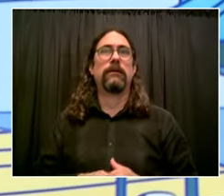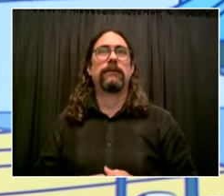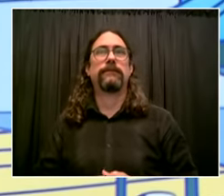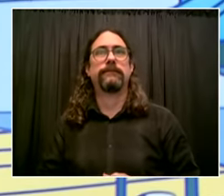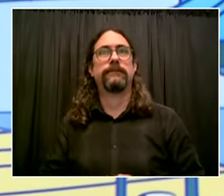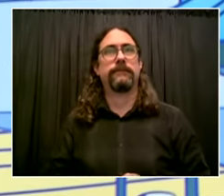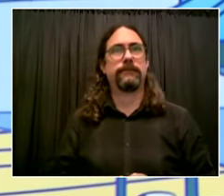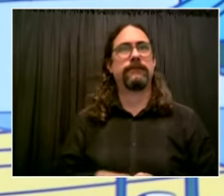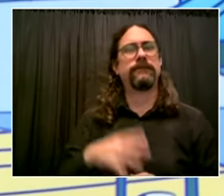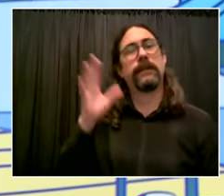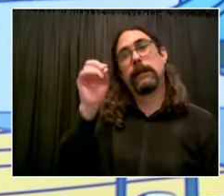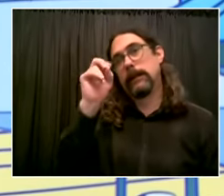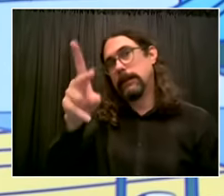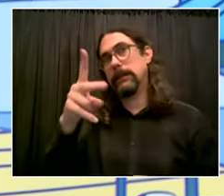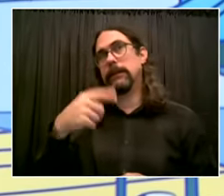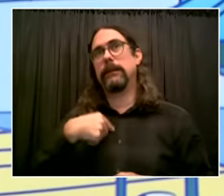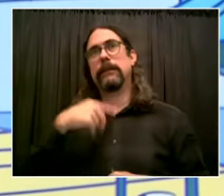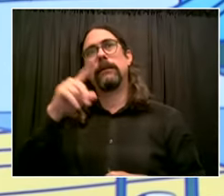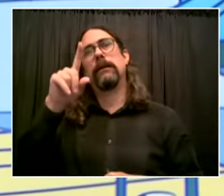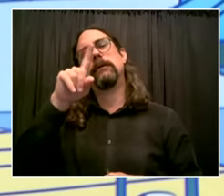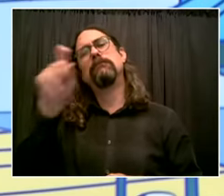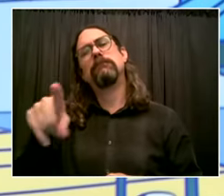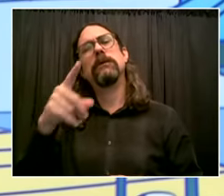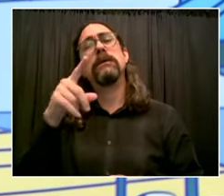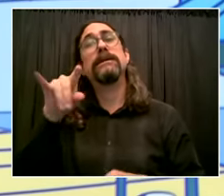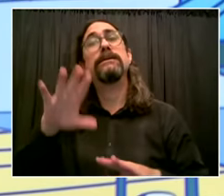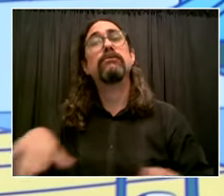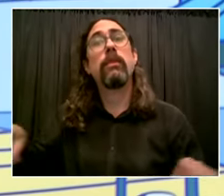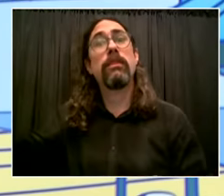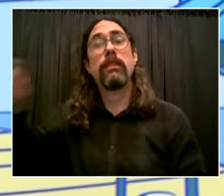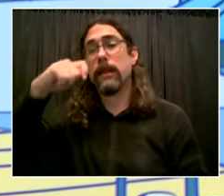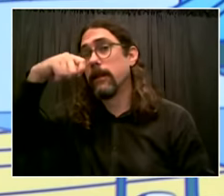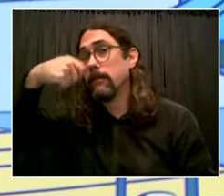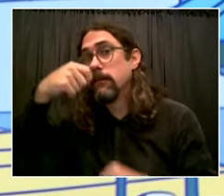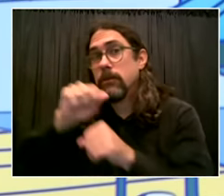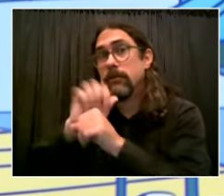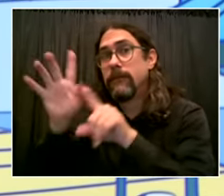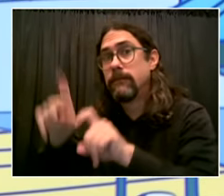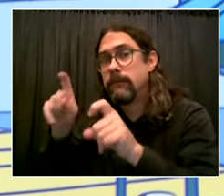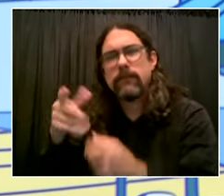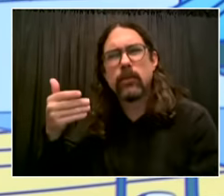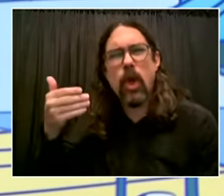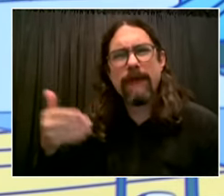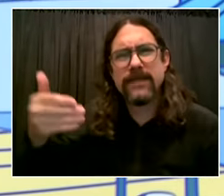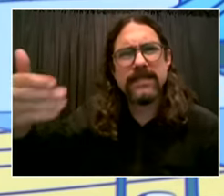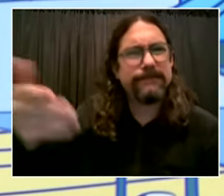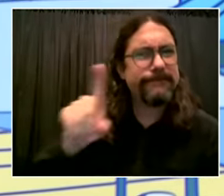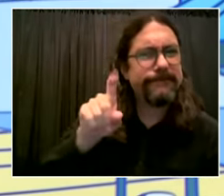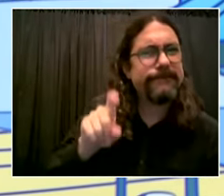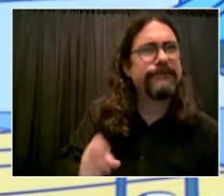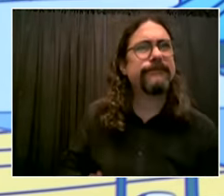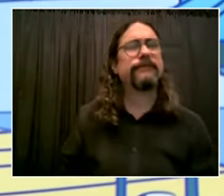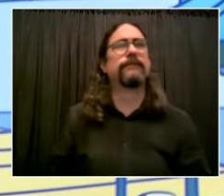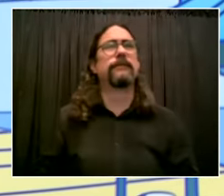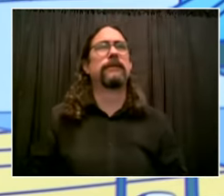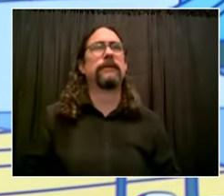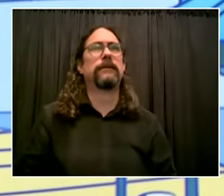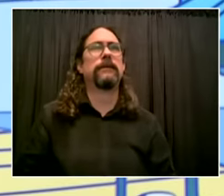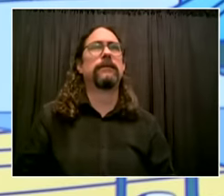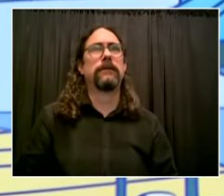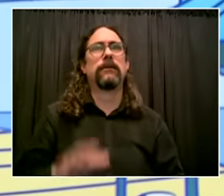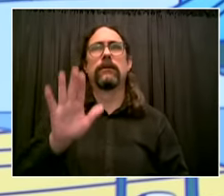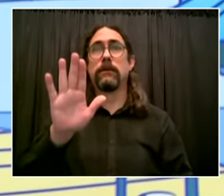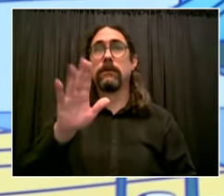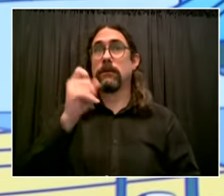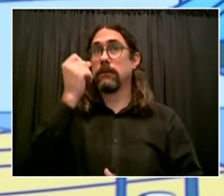10 days continuous so includes weekends not all of those are school days uh we're working through we certainly have a lot of